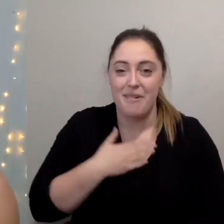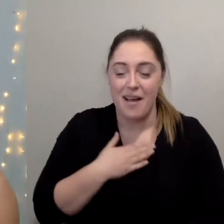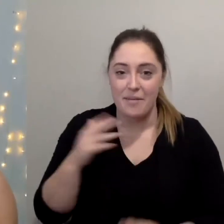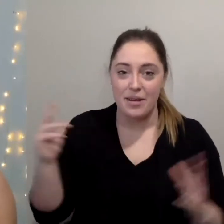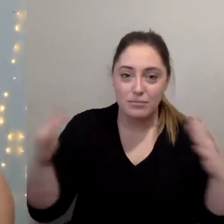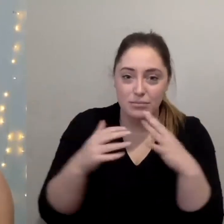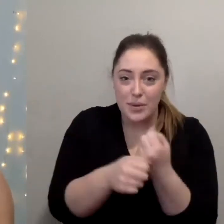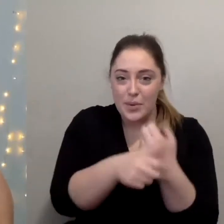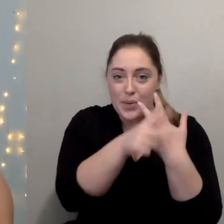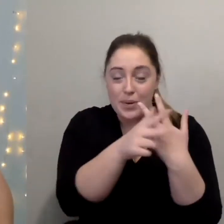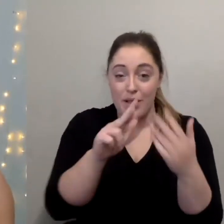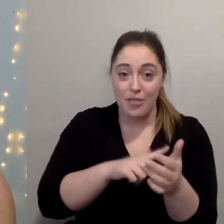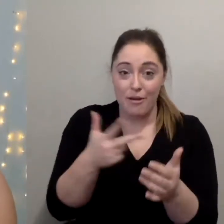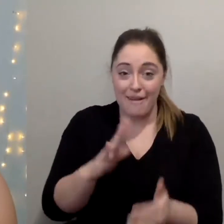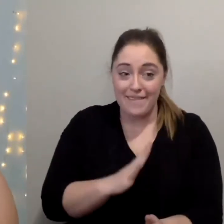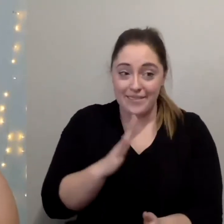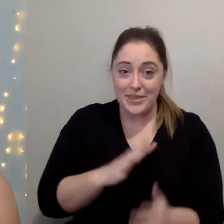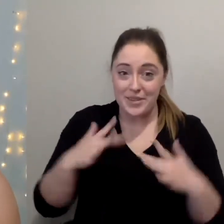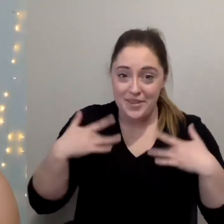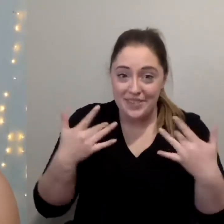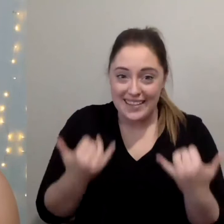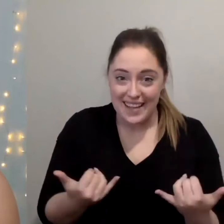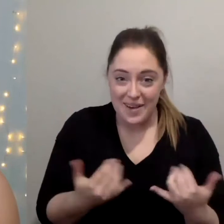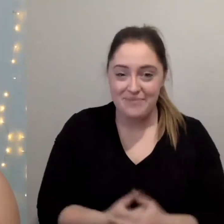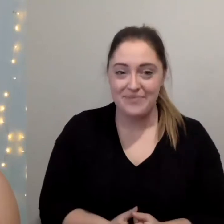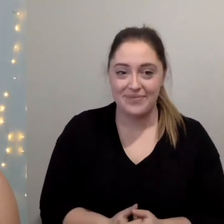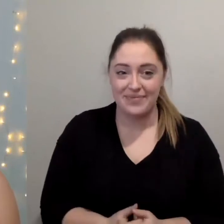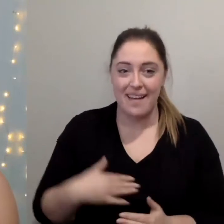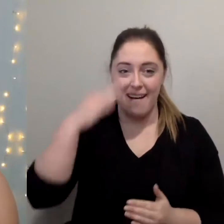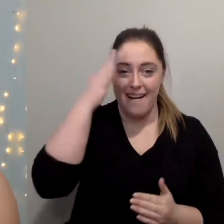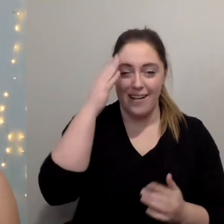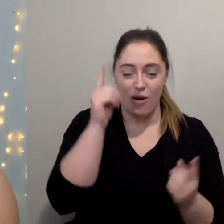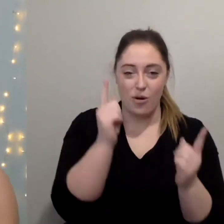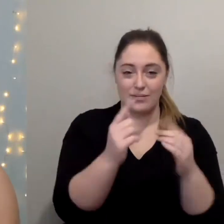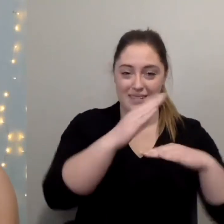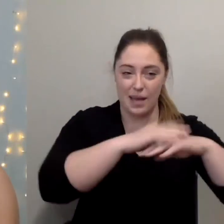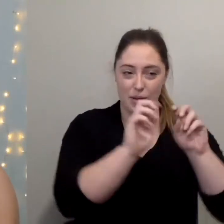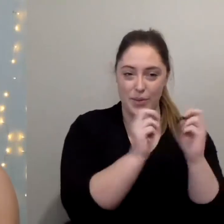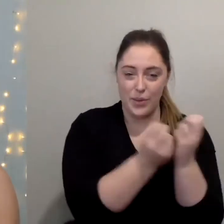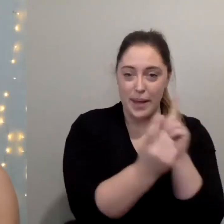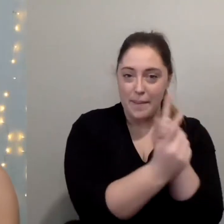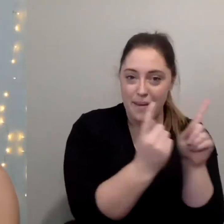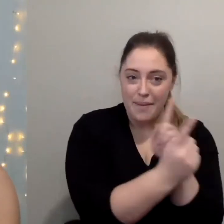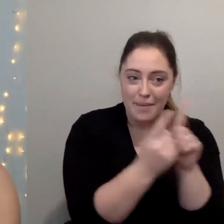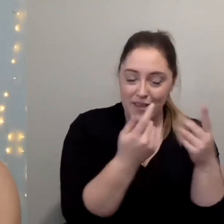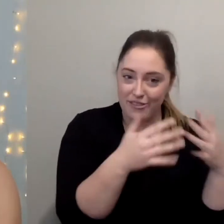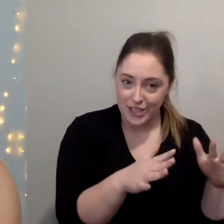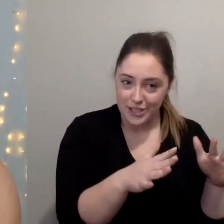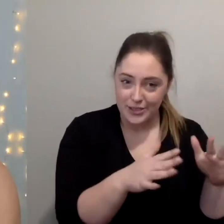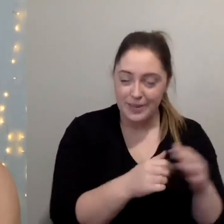us this is our third official event I know that you may have met some folks at your table already this morning so